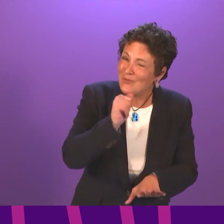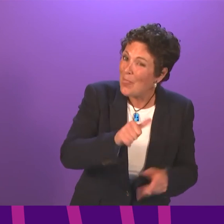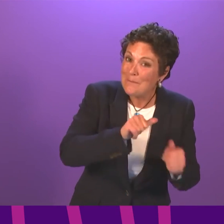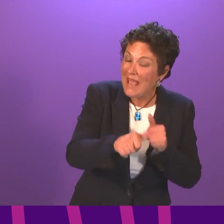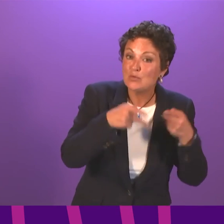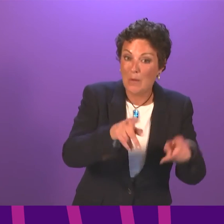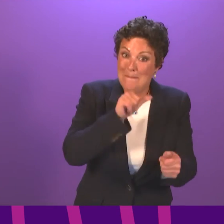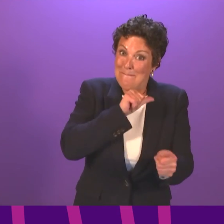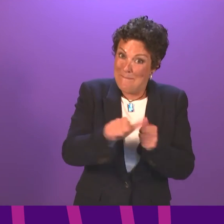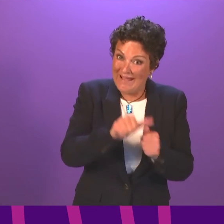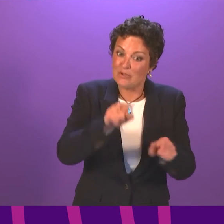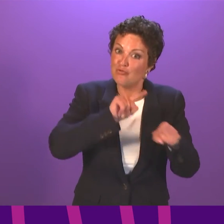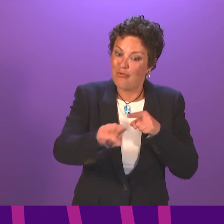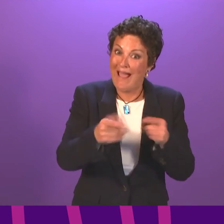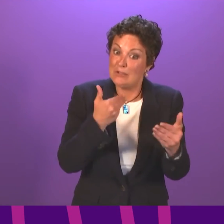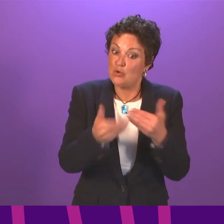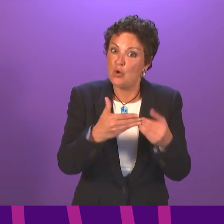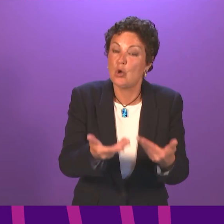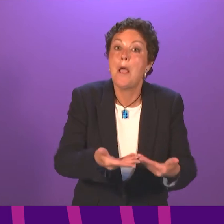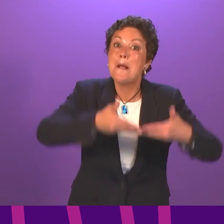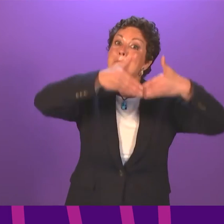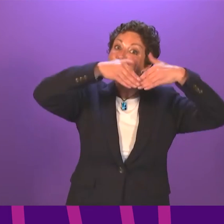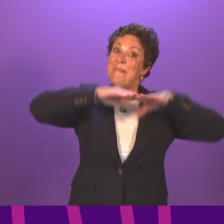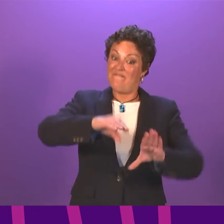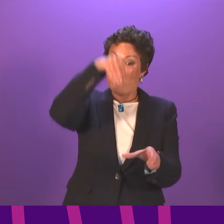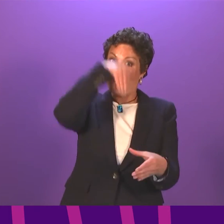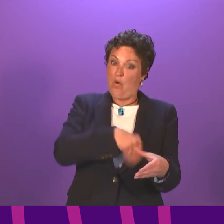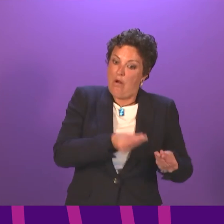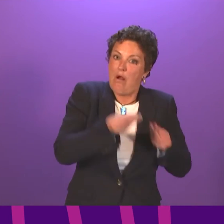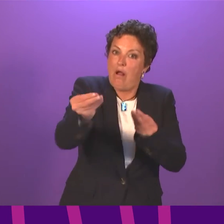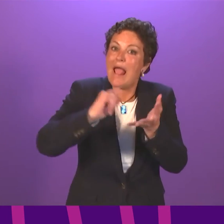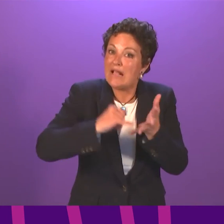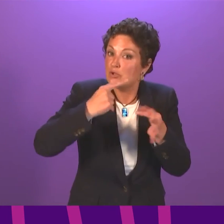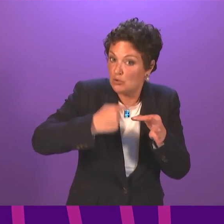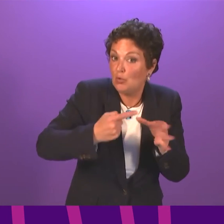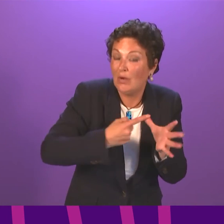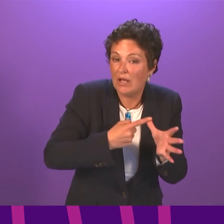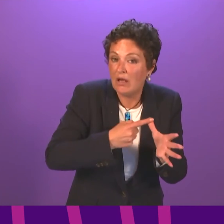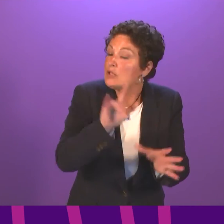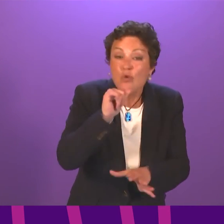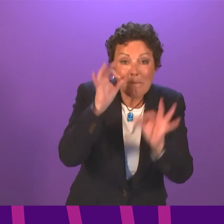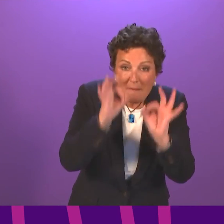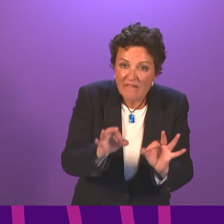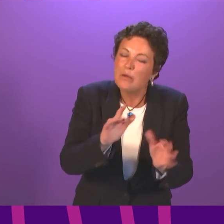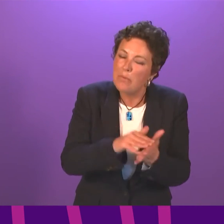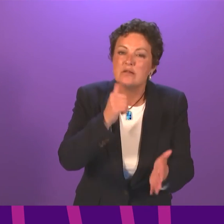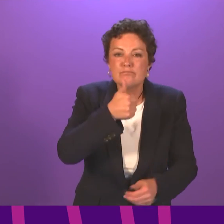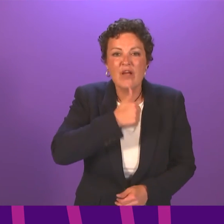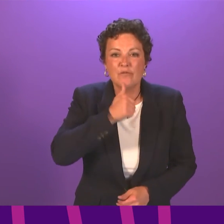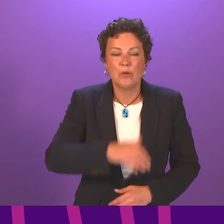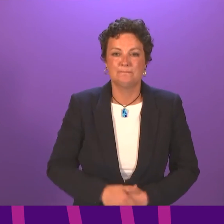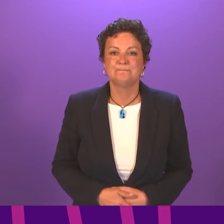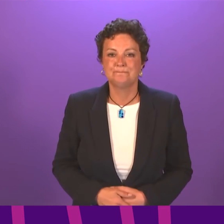that. And the way we are choosing to do that, while absolutely not perfect, is in many ways preferable. Anna Sarwar.